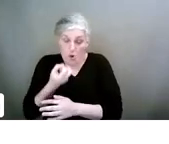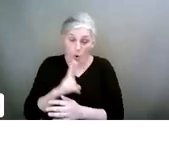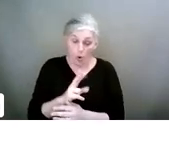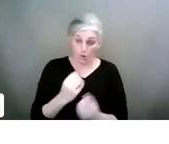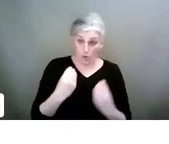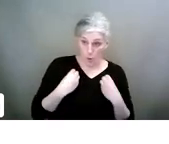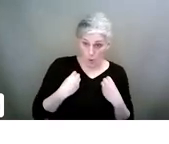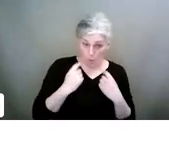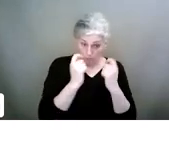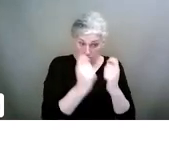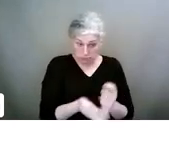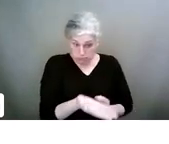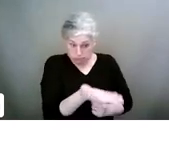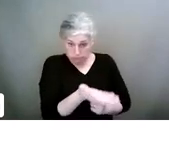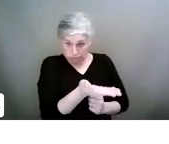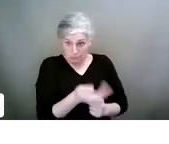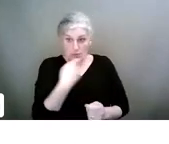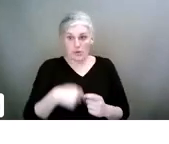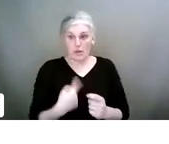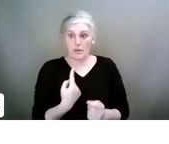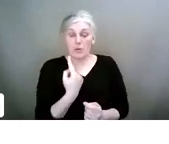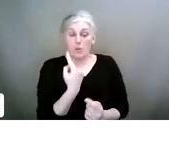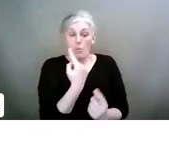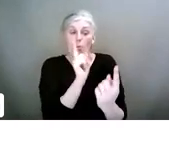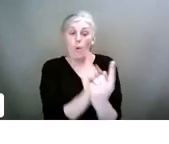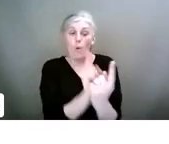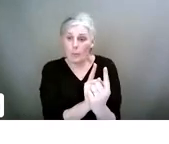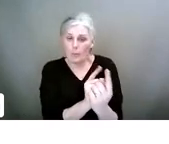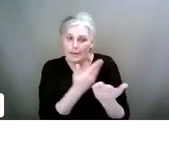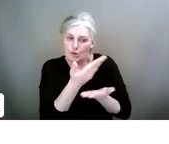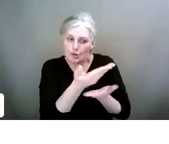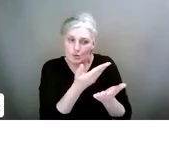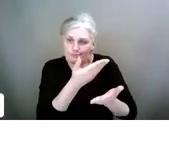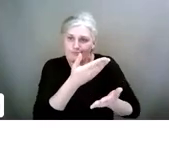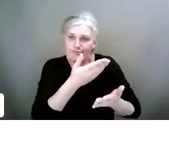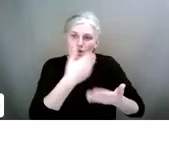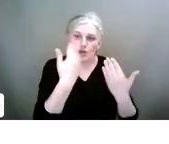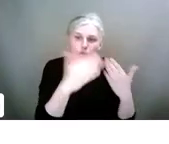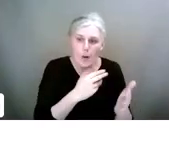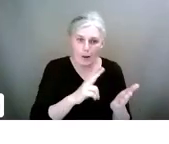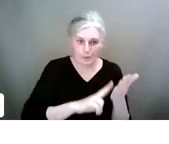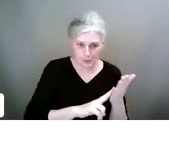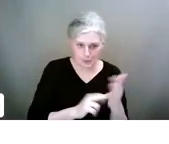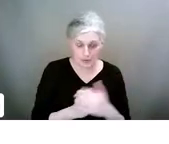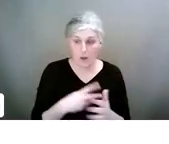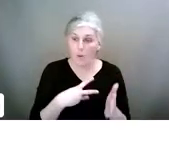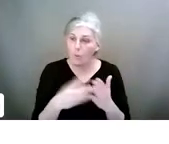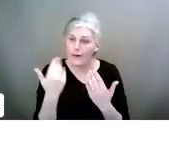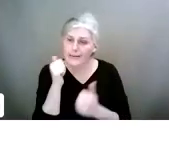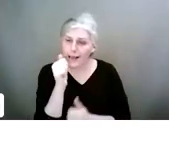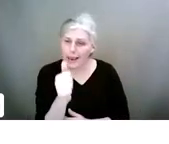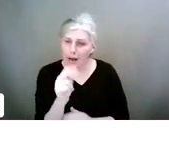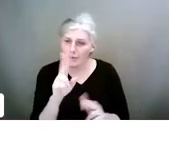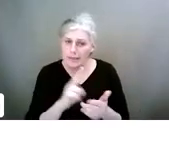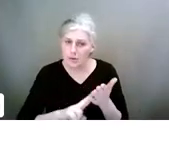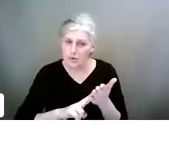with them? And you slowly, one-to-one, show them. When are they allowed to use it? A lot of kids have to use devices in school and bring